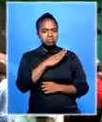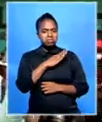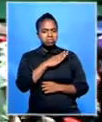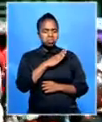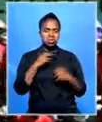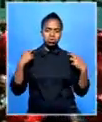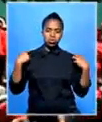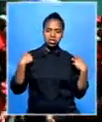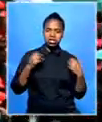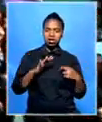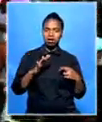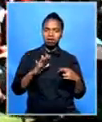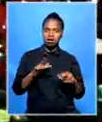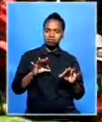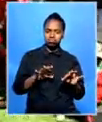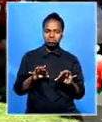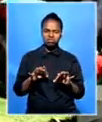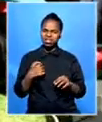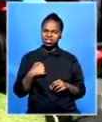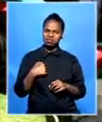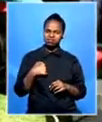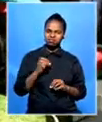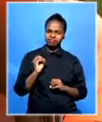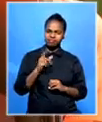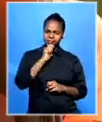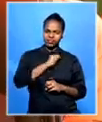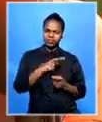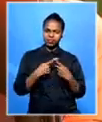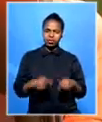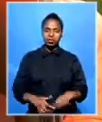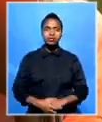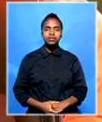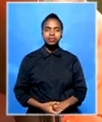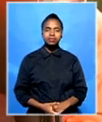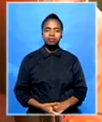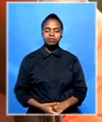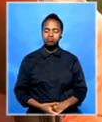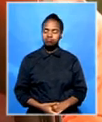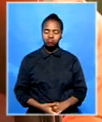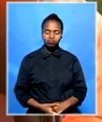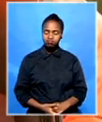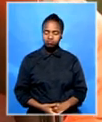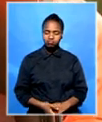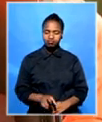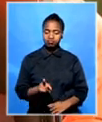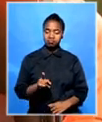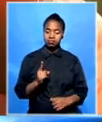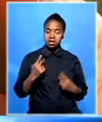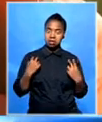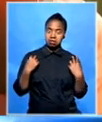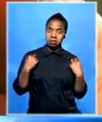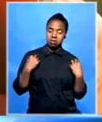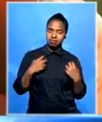and blame was put squarely on the outgoing Prime Minister. There is no security problem